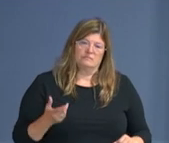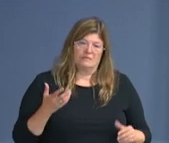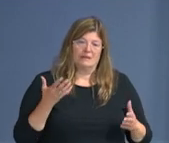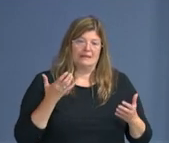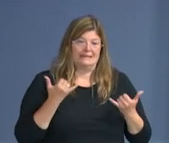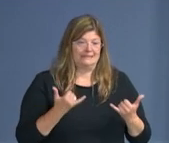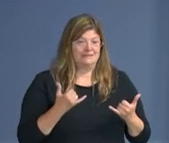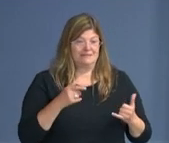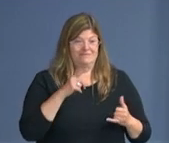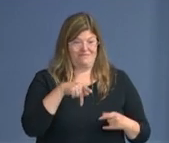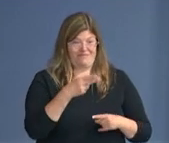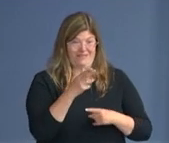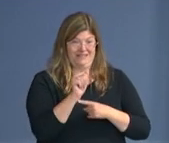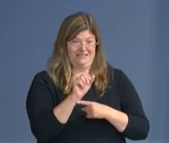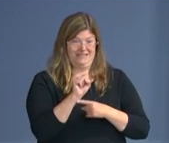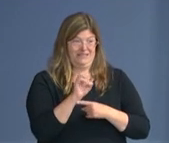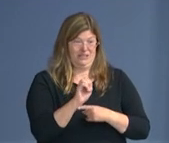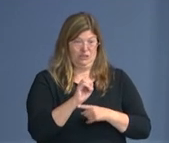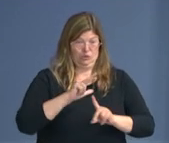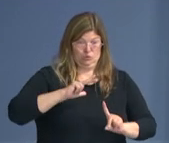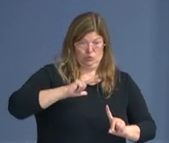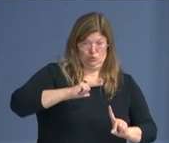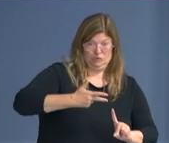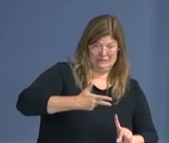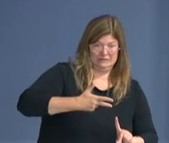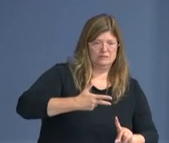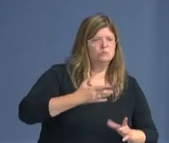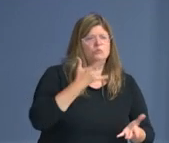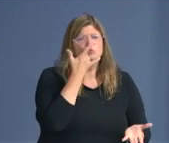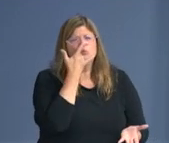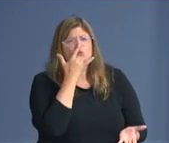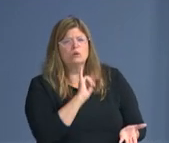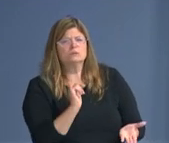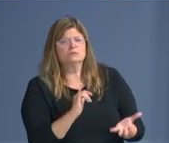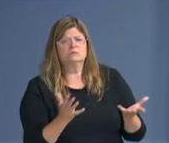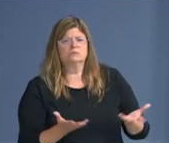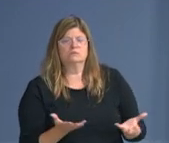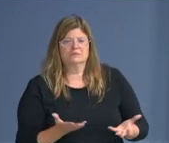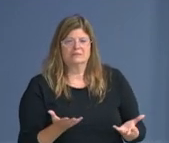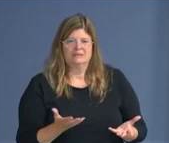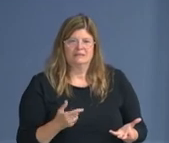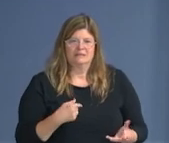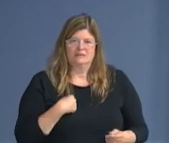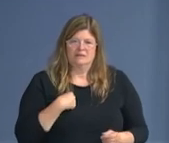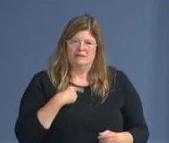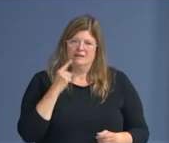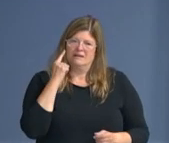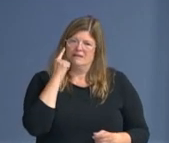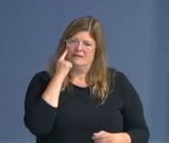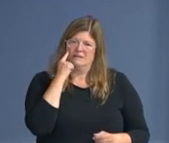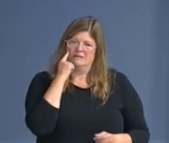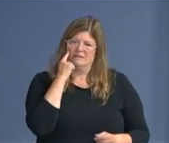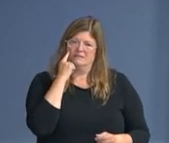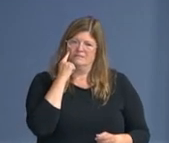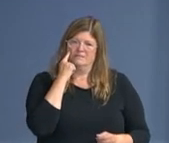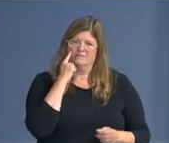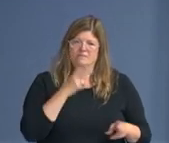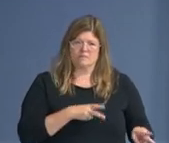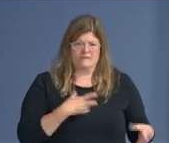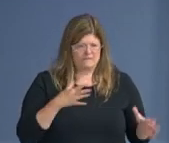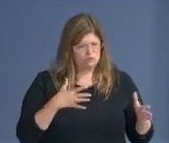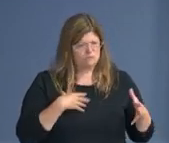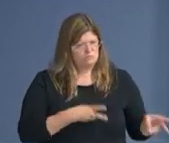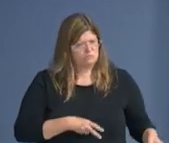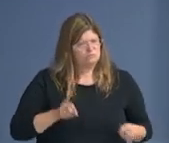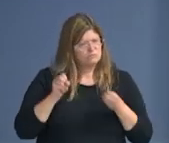I think, Mark, you understand that we posted on our dashboard last week. I did not see that. Okay. All right. Thank